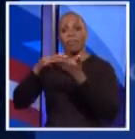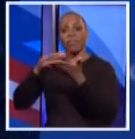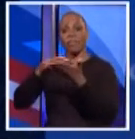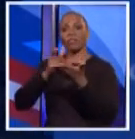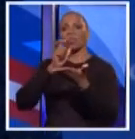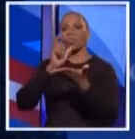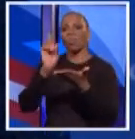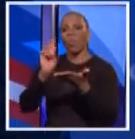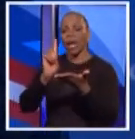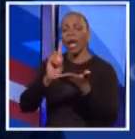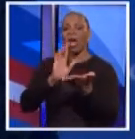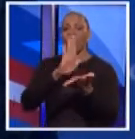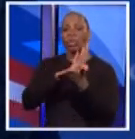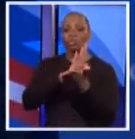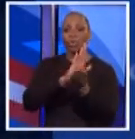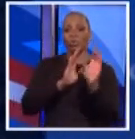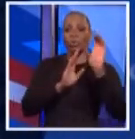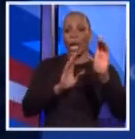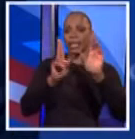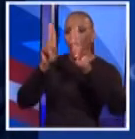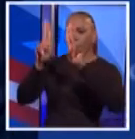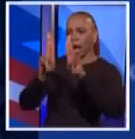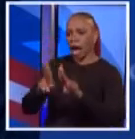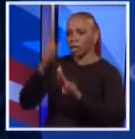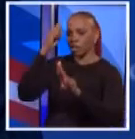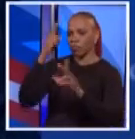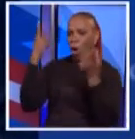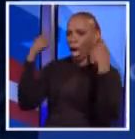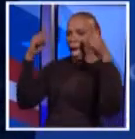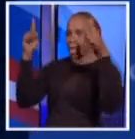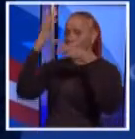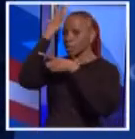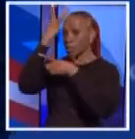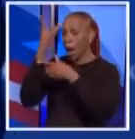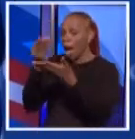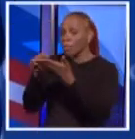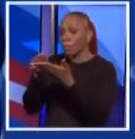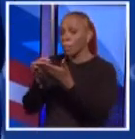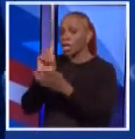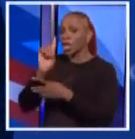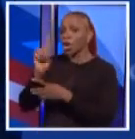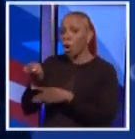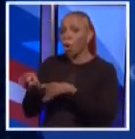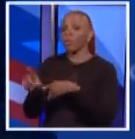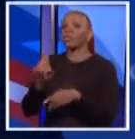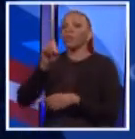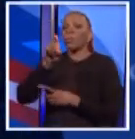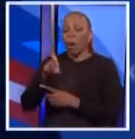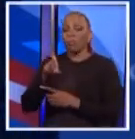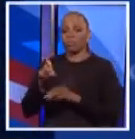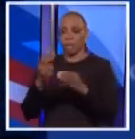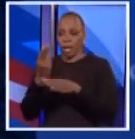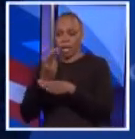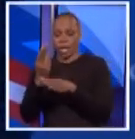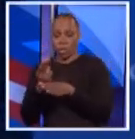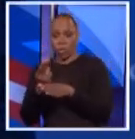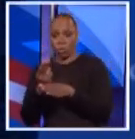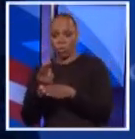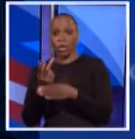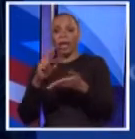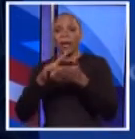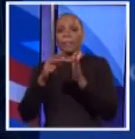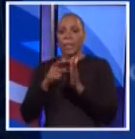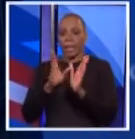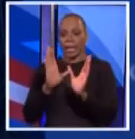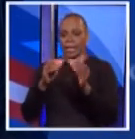schools. We crafted something we call contracts for excellence to make sure the dollars went where they were supposed to go, that the dollars were going to get into the classroom.